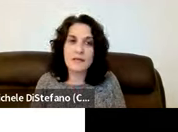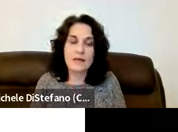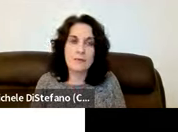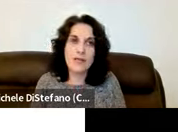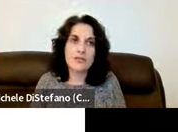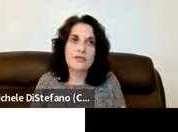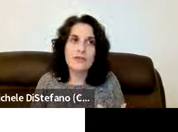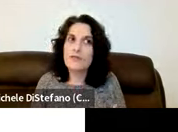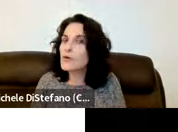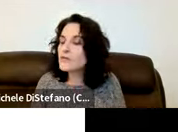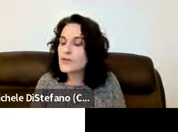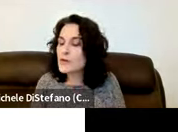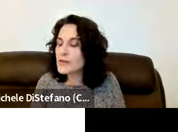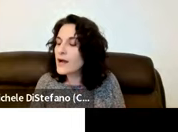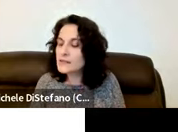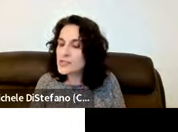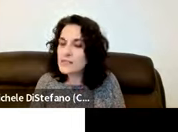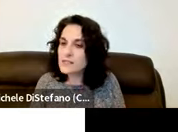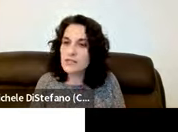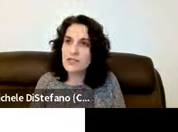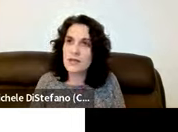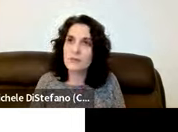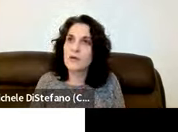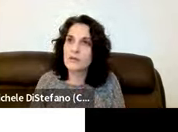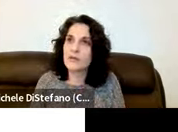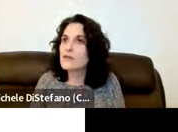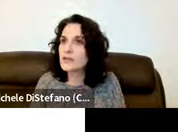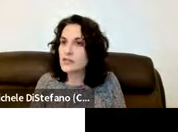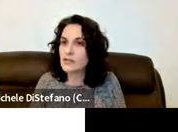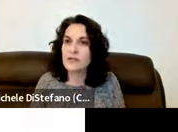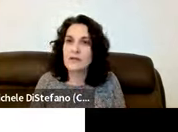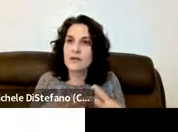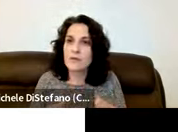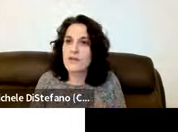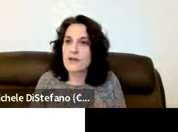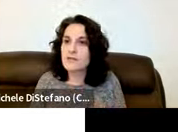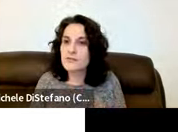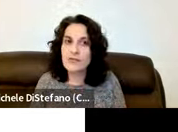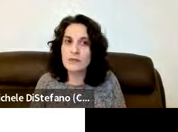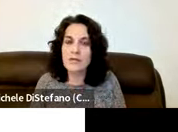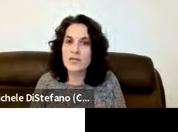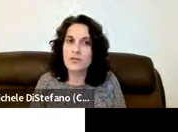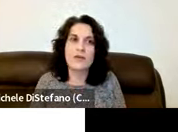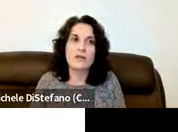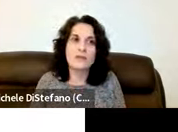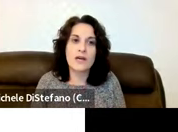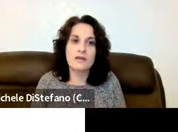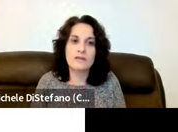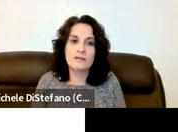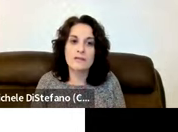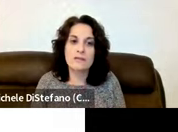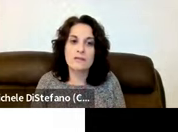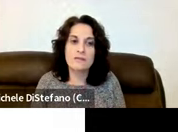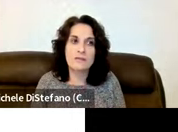and um i strongly feel the role of the audiologist is to just help you on your hearing journey we're there to really make sure that you